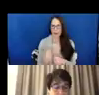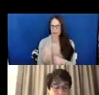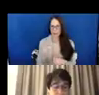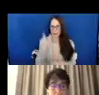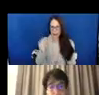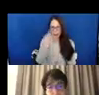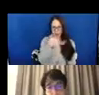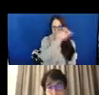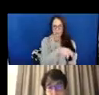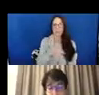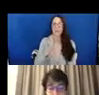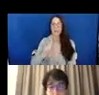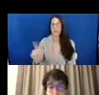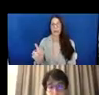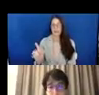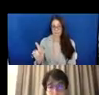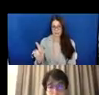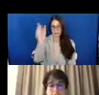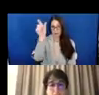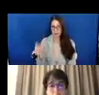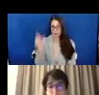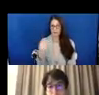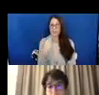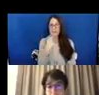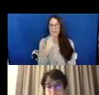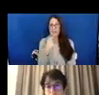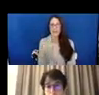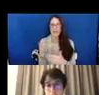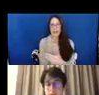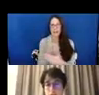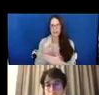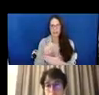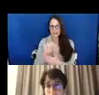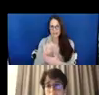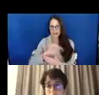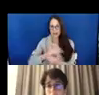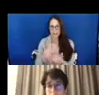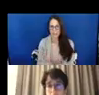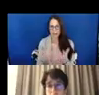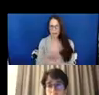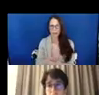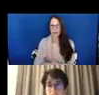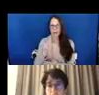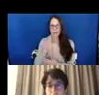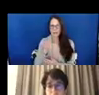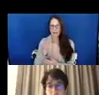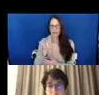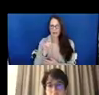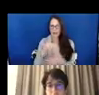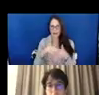the left. The left column indicates the average SSI amount at about $780.